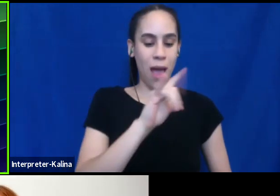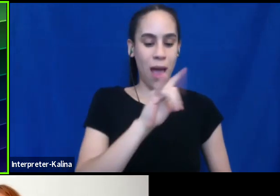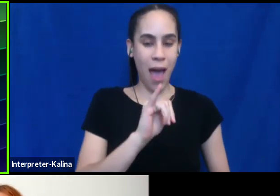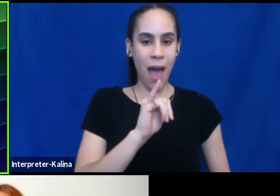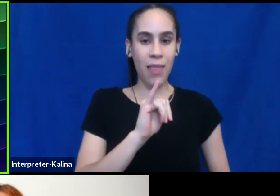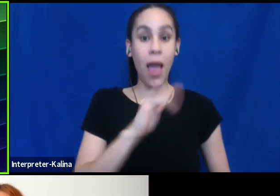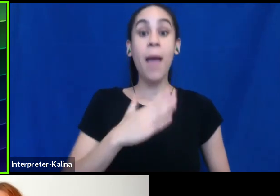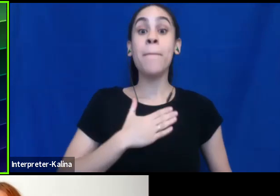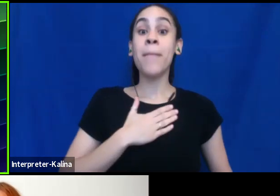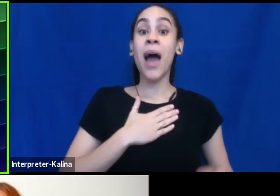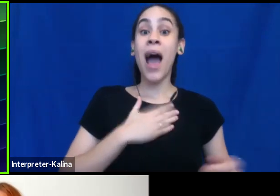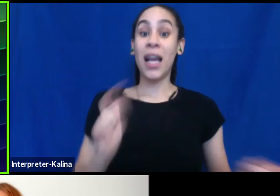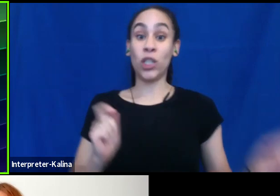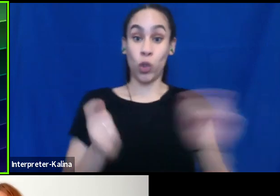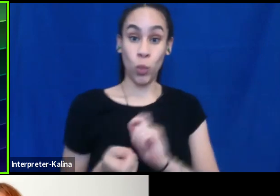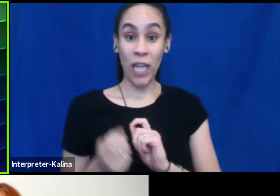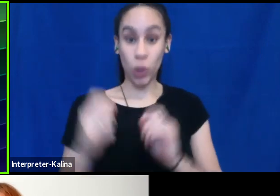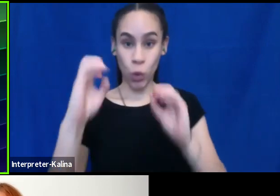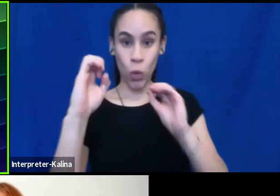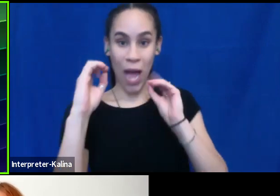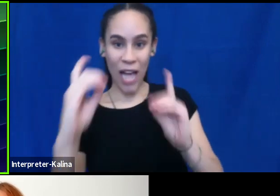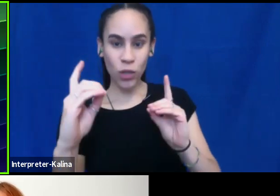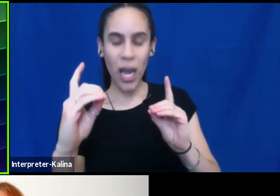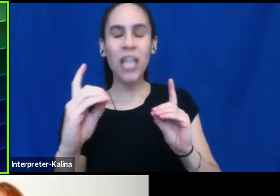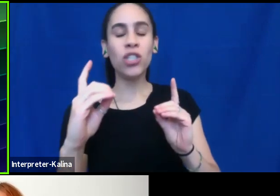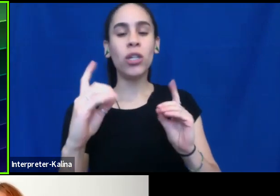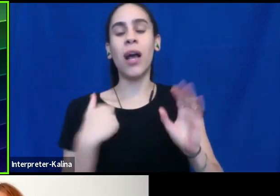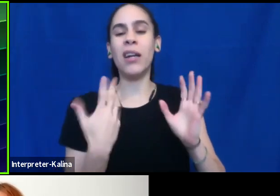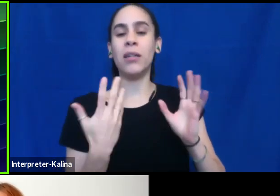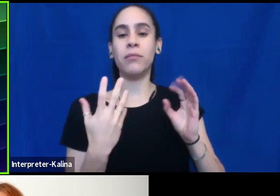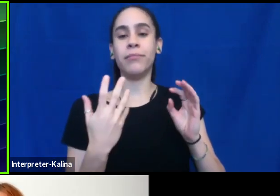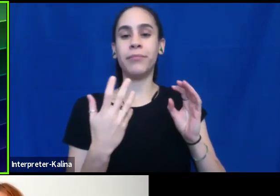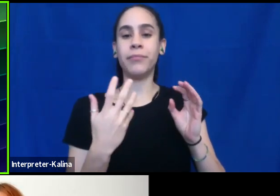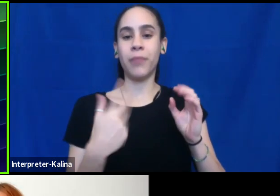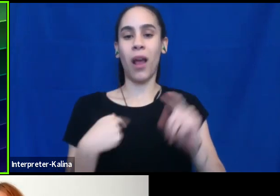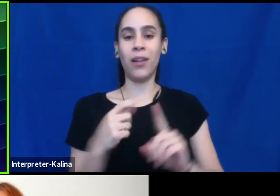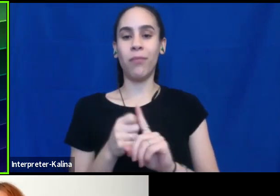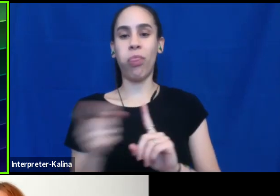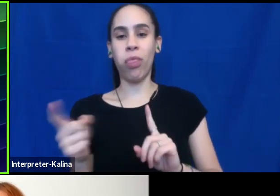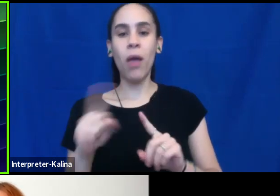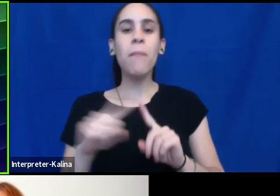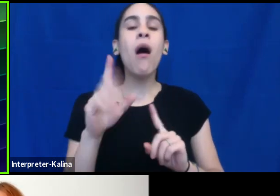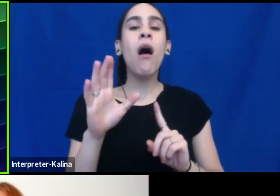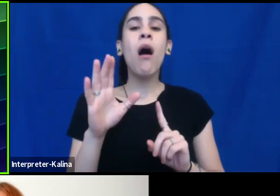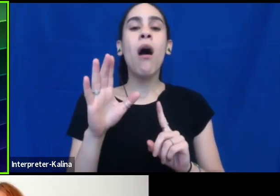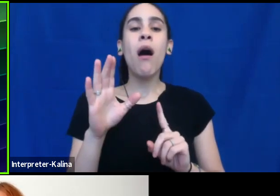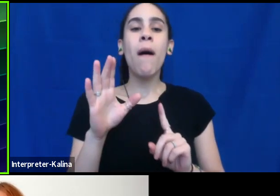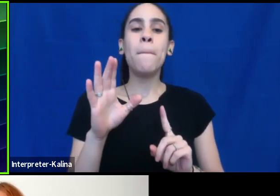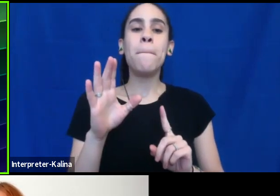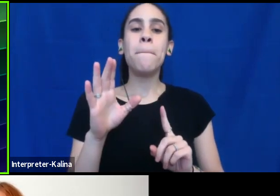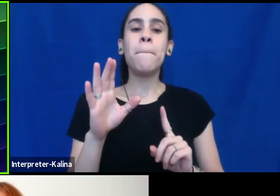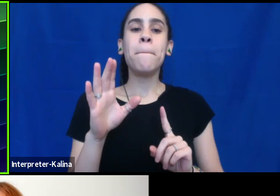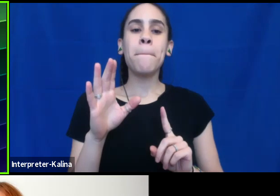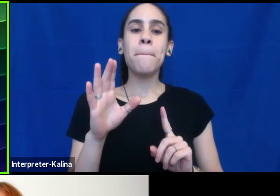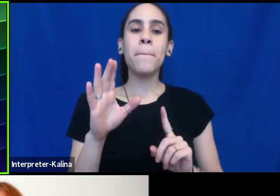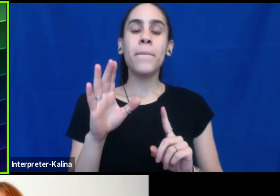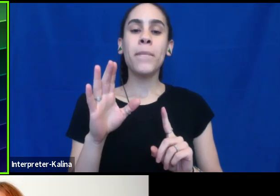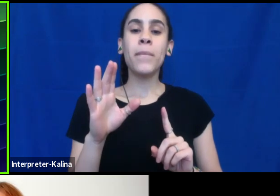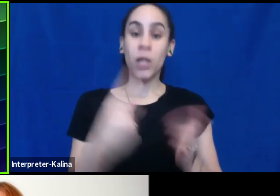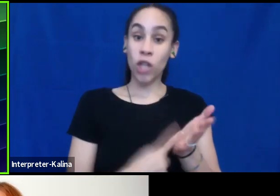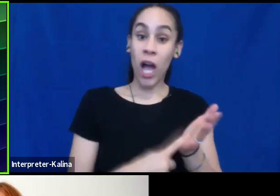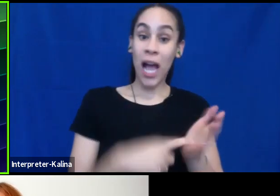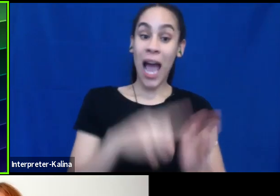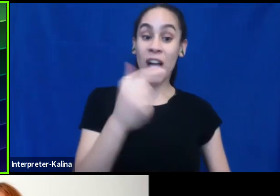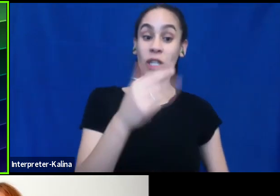education, just to kind of sort of complete the thought is that now, rather than talking about, um, LGBTQ plus education,